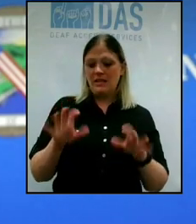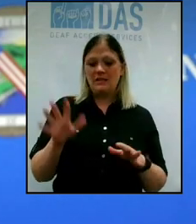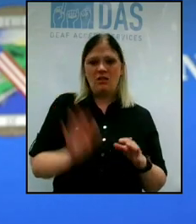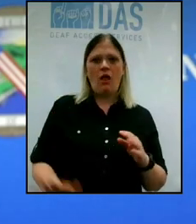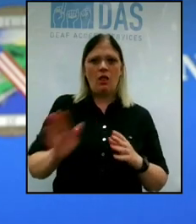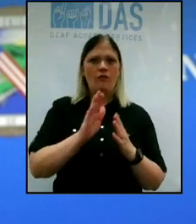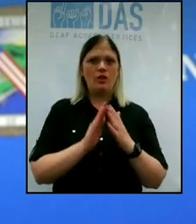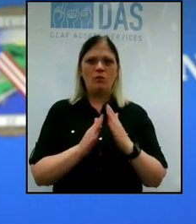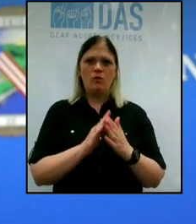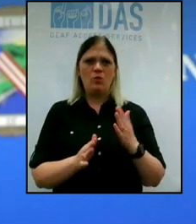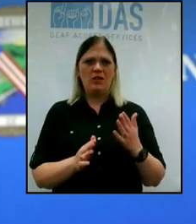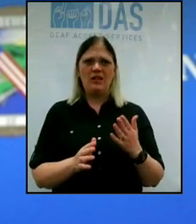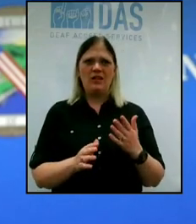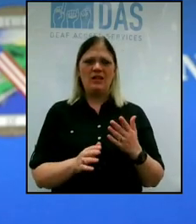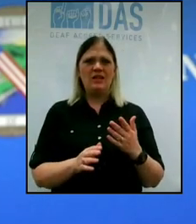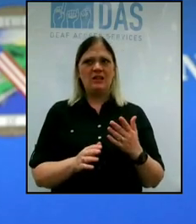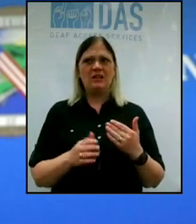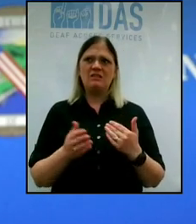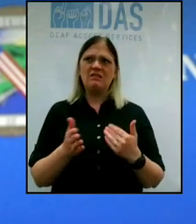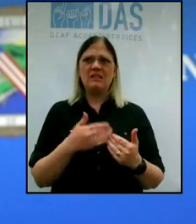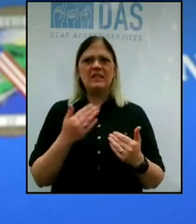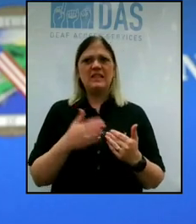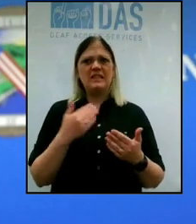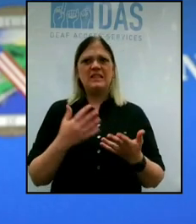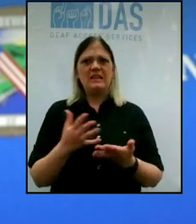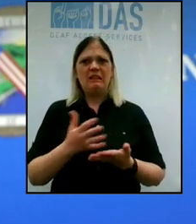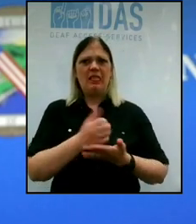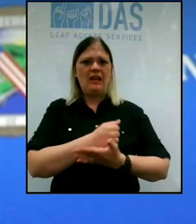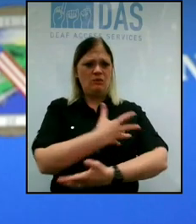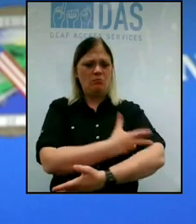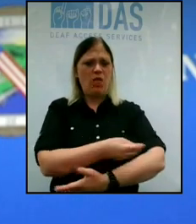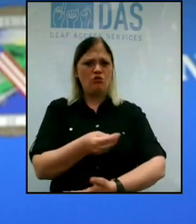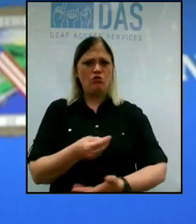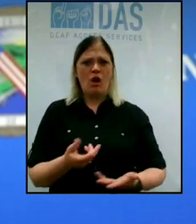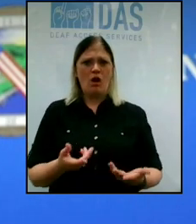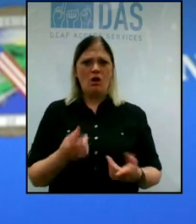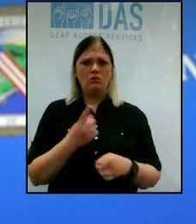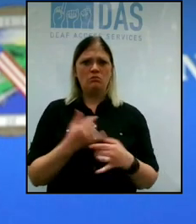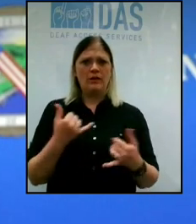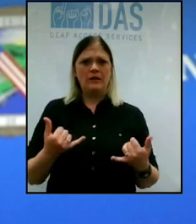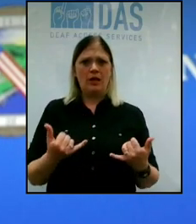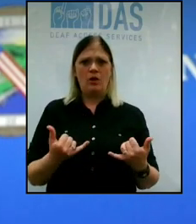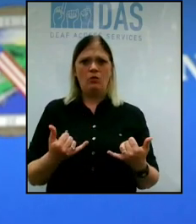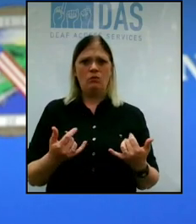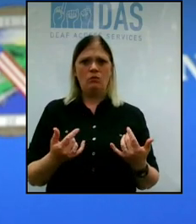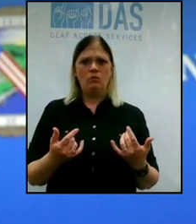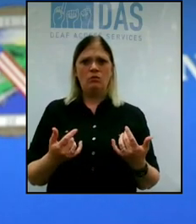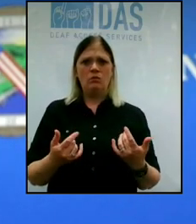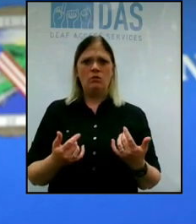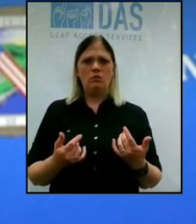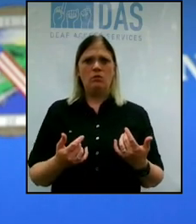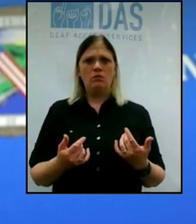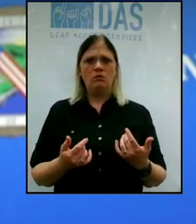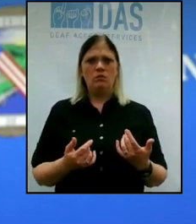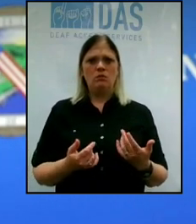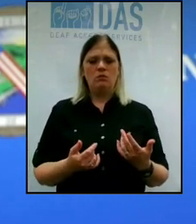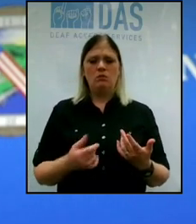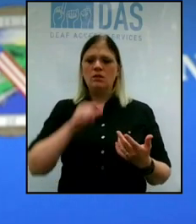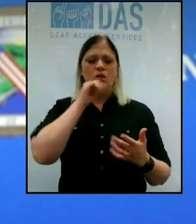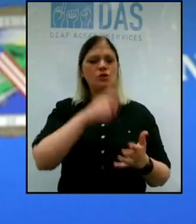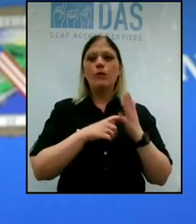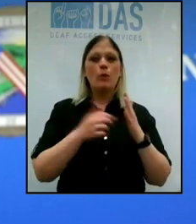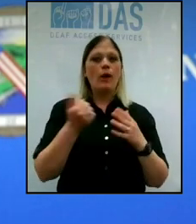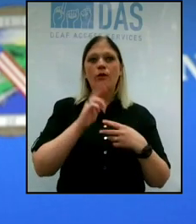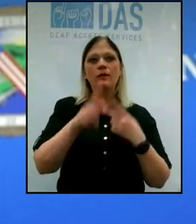community. You know, it's a relatively easy specimen to collect. It's just a blood draw right now and, you know, that it doesn't require